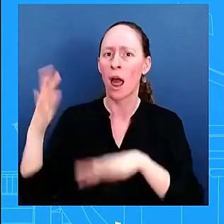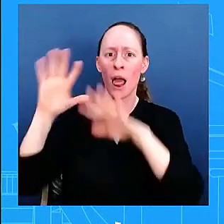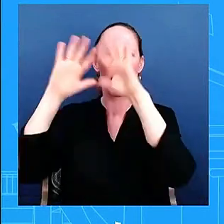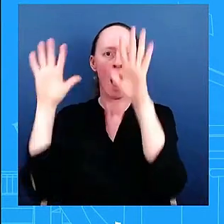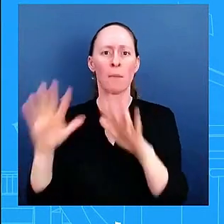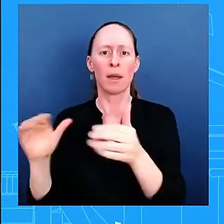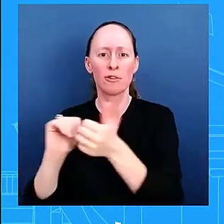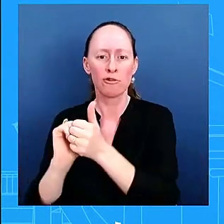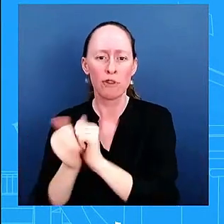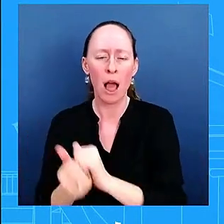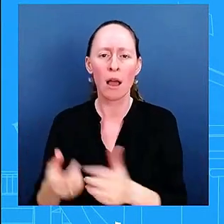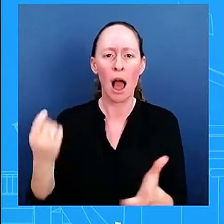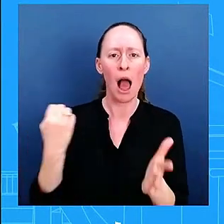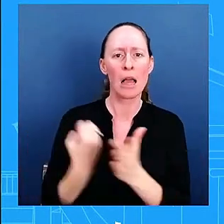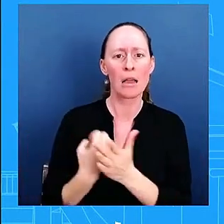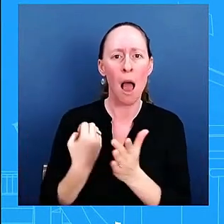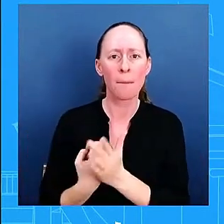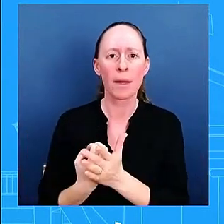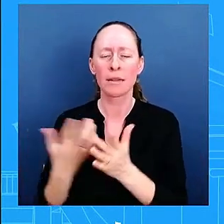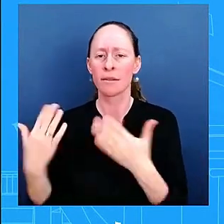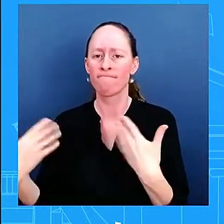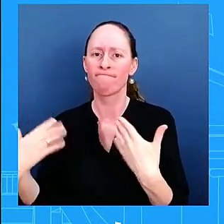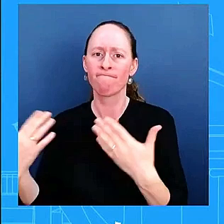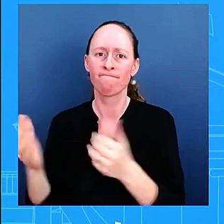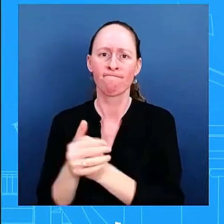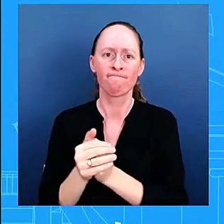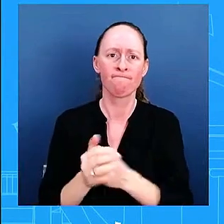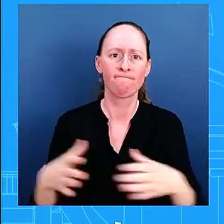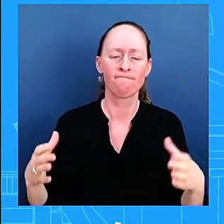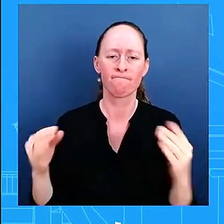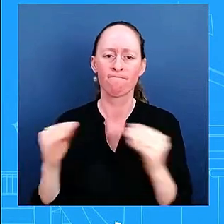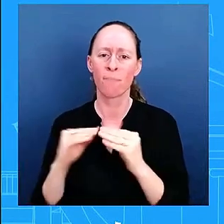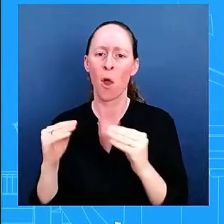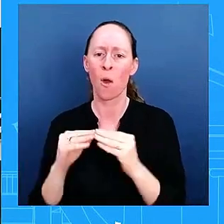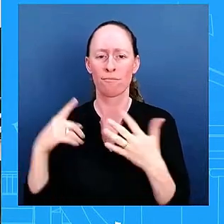that's what you're seeing from this president he'll he's not going to shy away from it